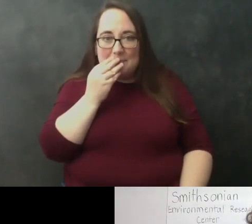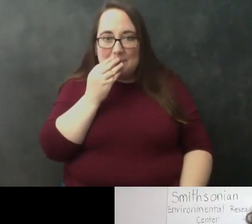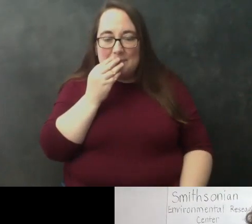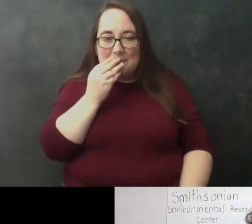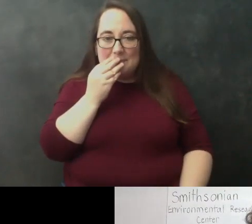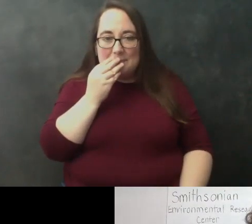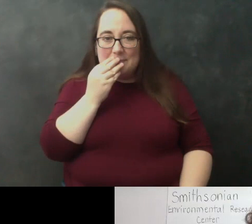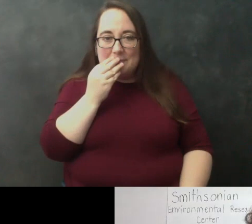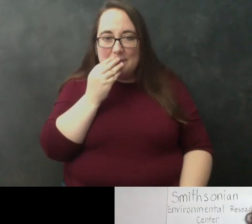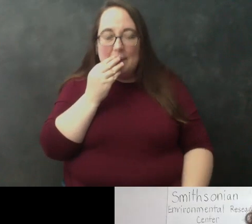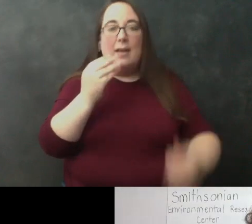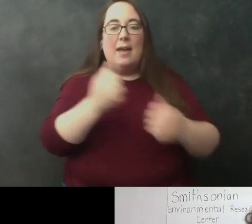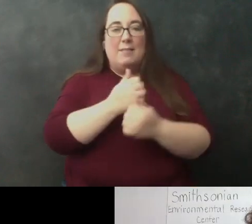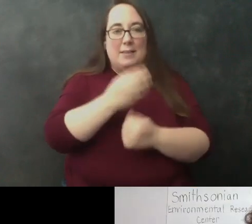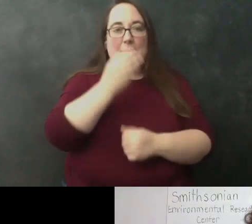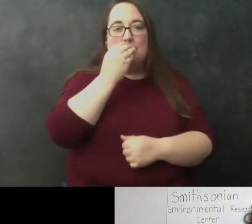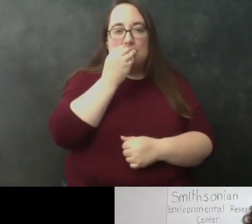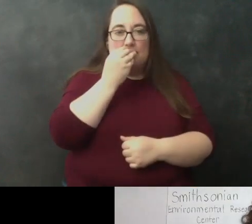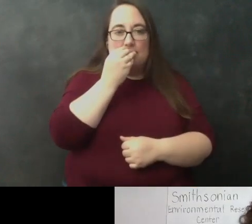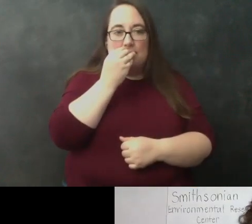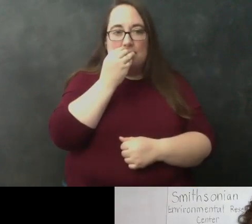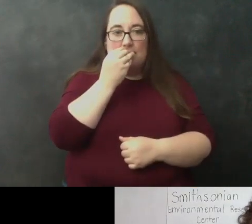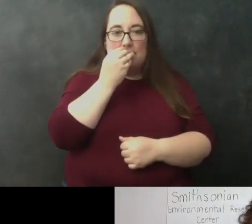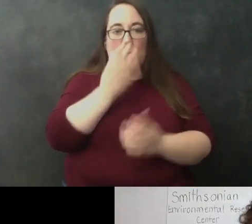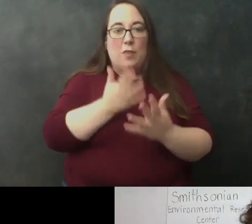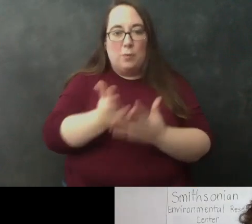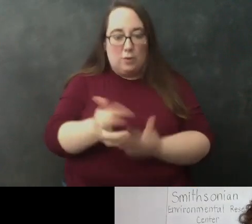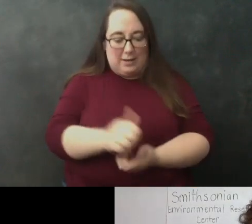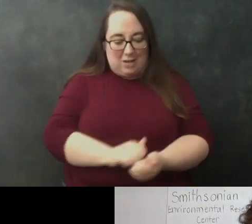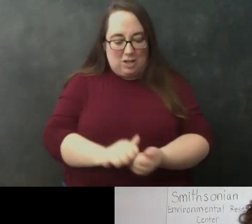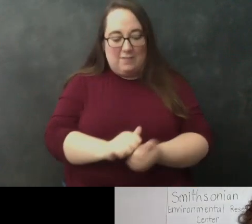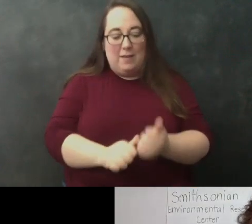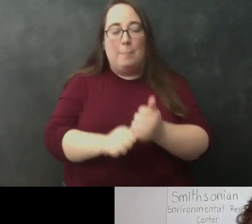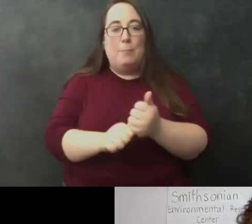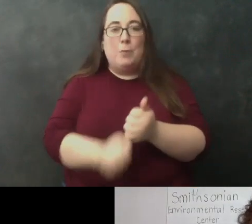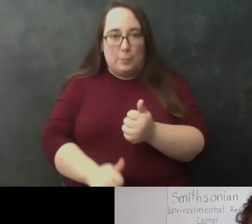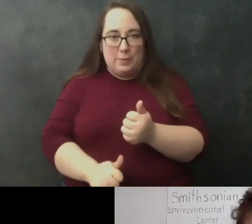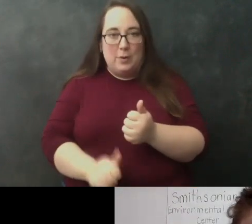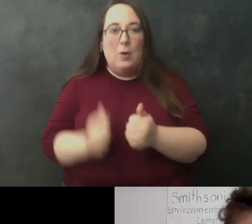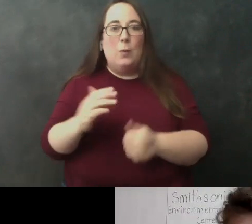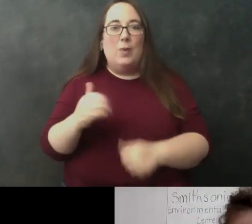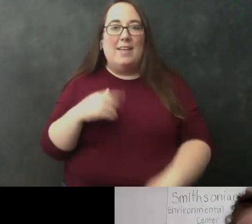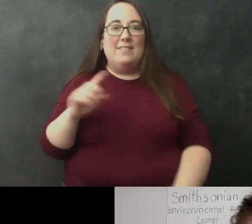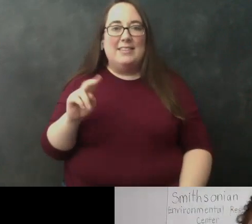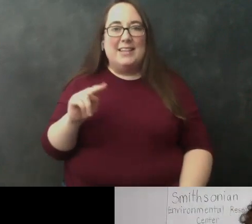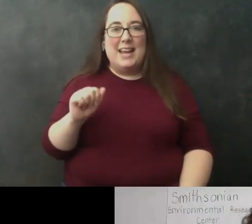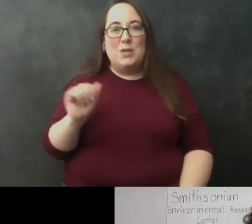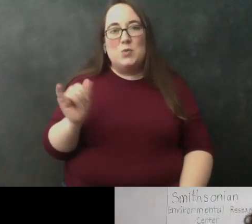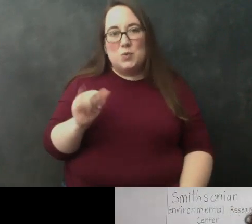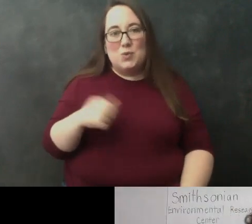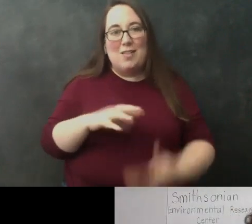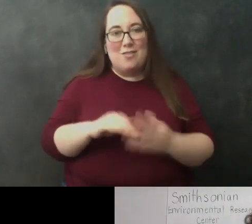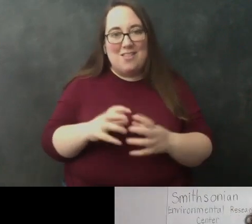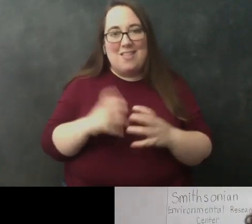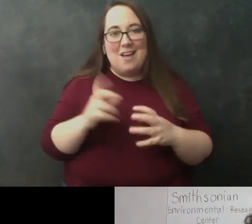that they ate that passed through the digestive tract and came out in their poop will also have dna in it so we can learn a lot